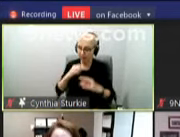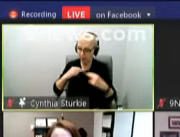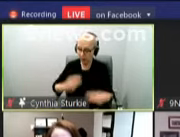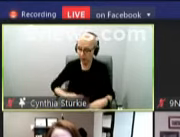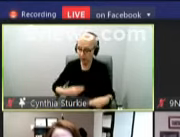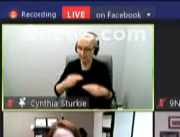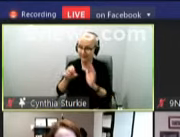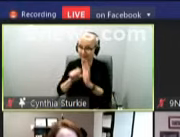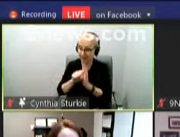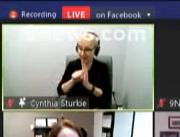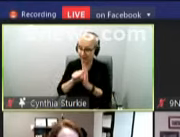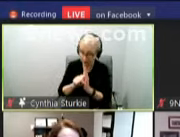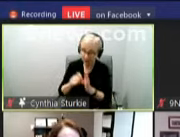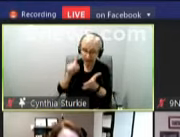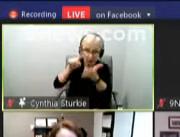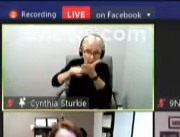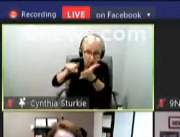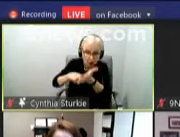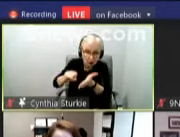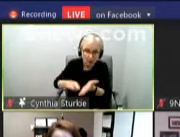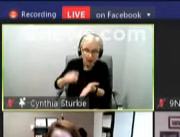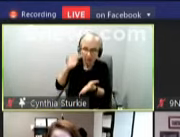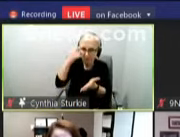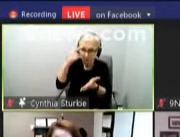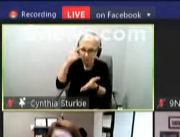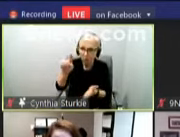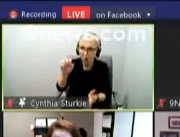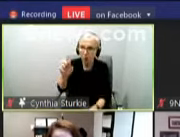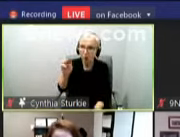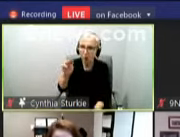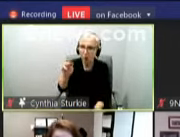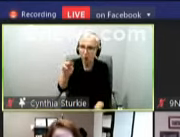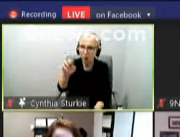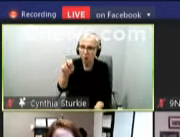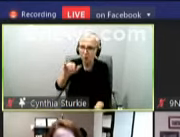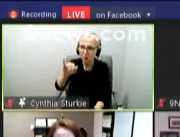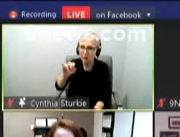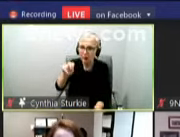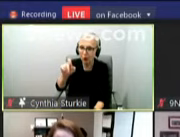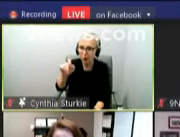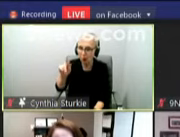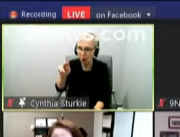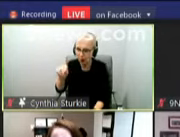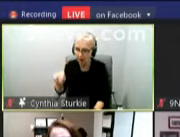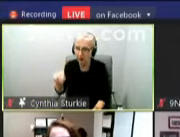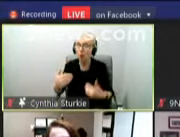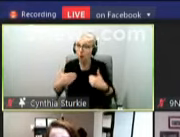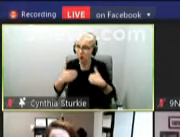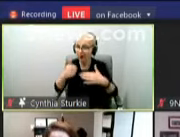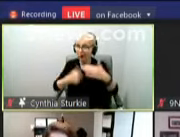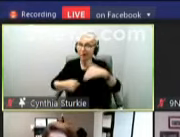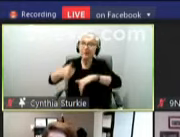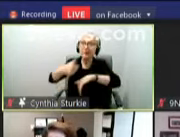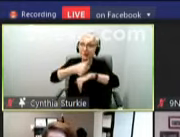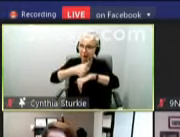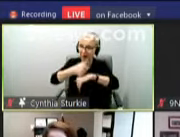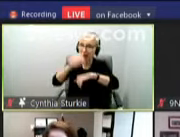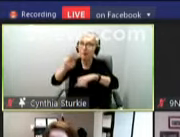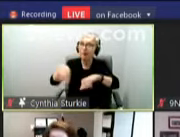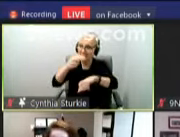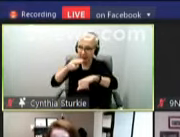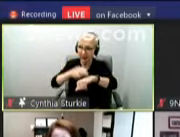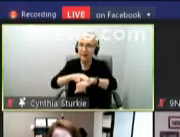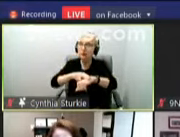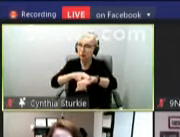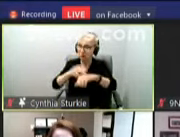-19. Colorado would like to point out Colorado ranks in the top 10% of states nationally for samples sequenced. And nearly all samples that have been